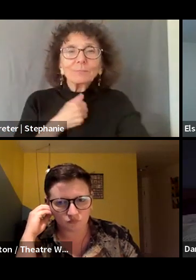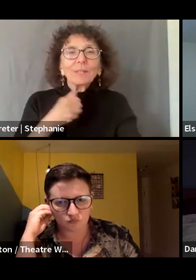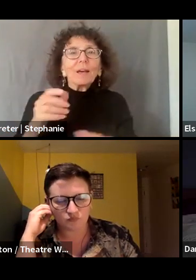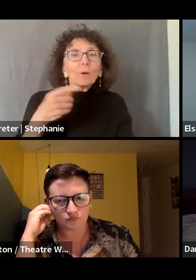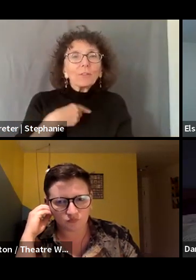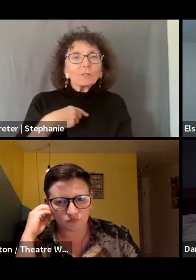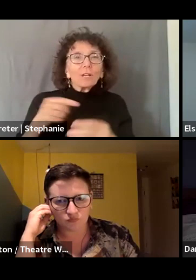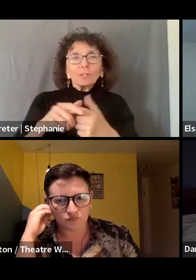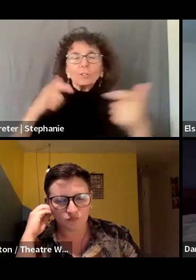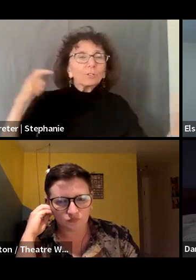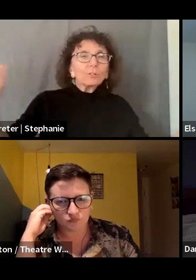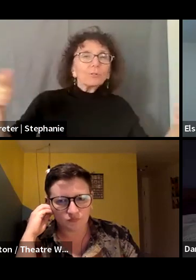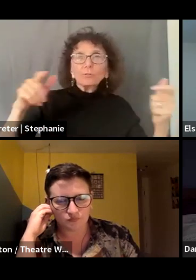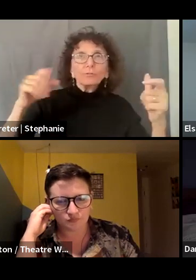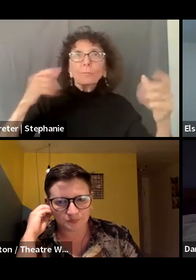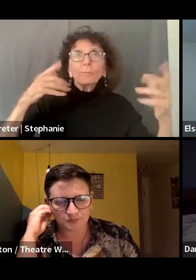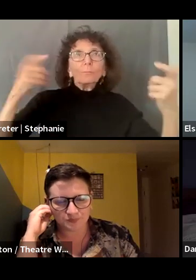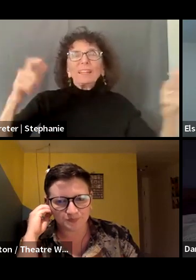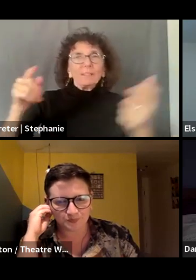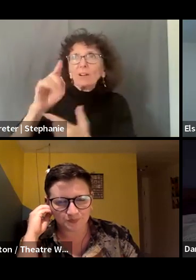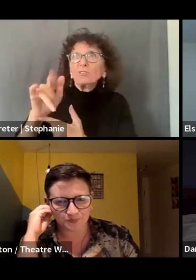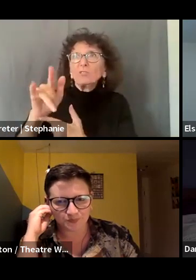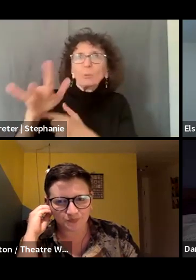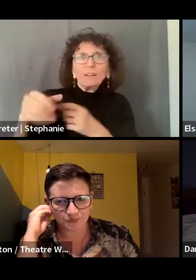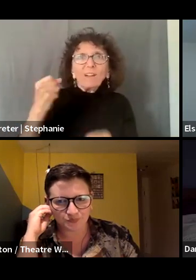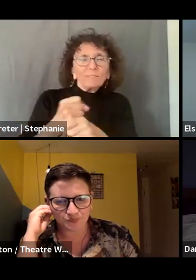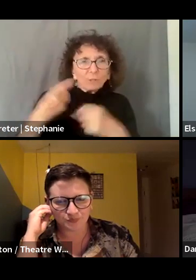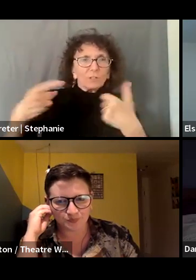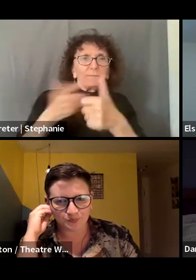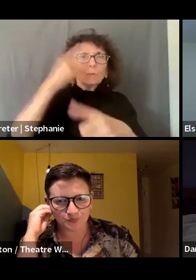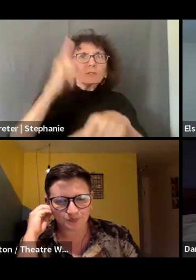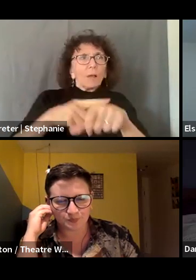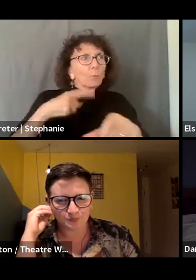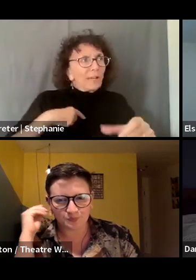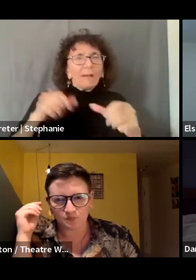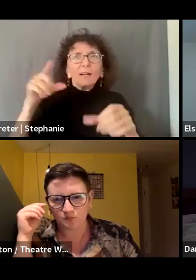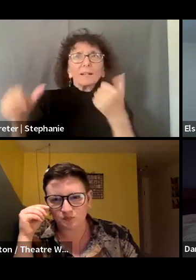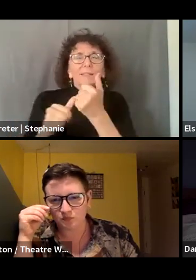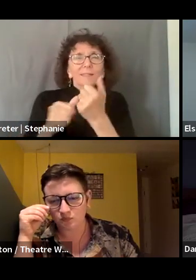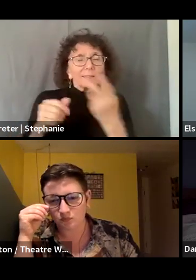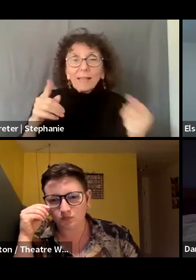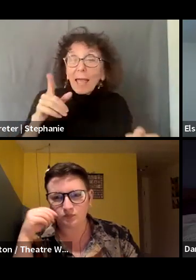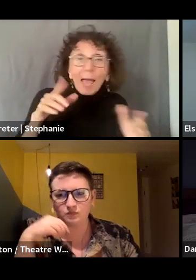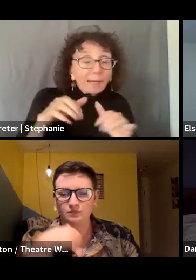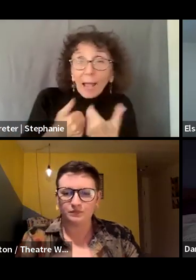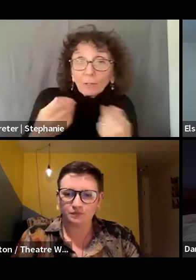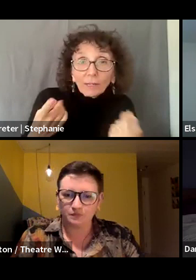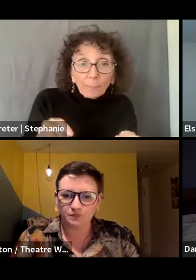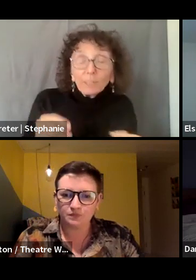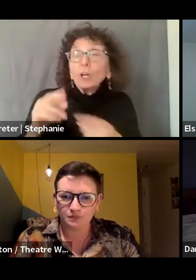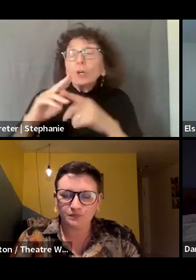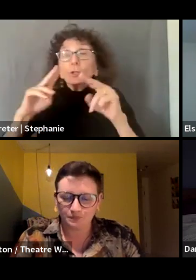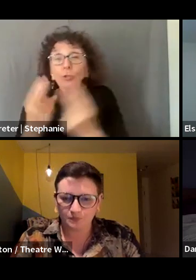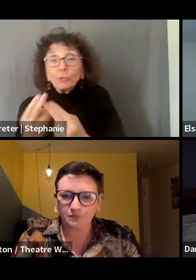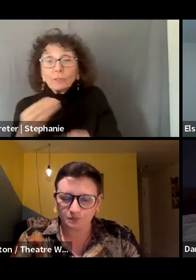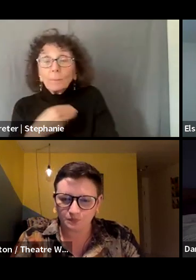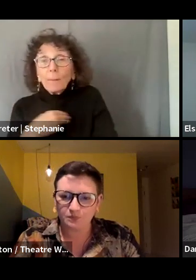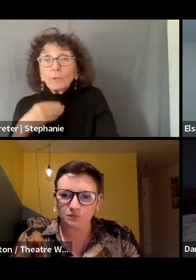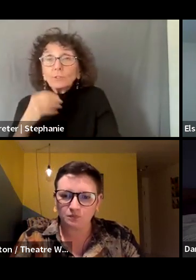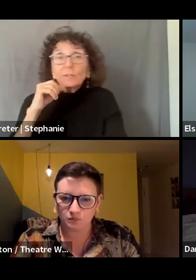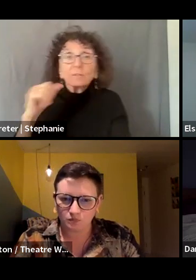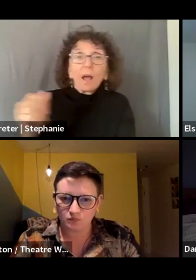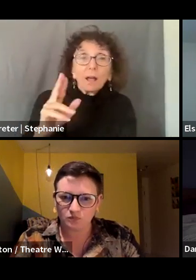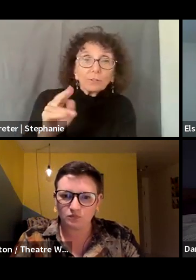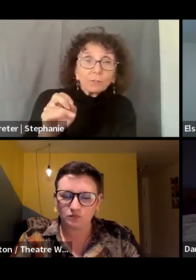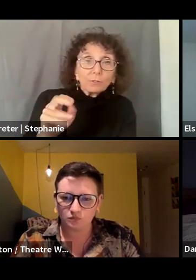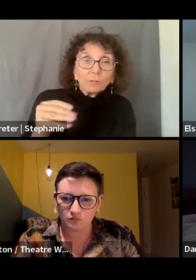and that is a grassroots effort started by a mix of union members and non-union members who are now all members,